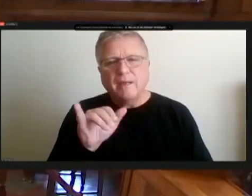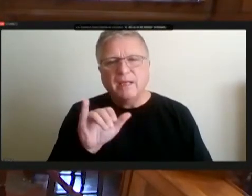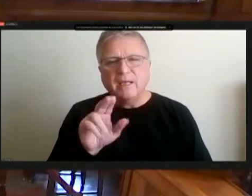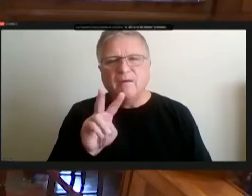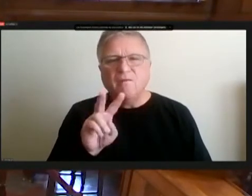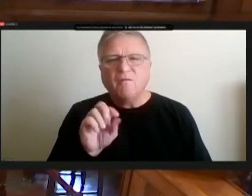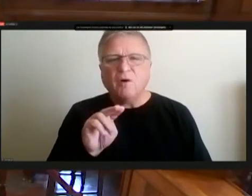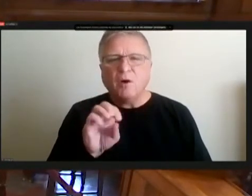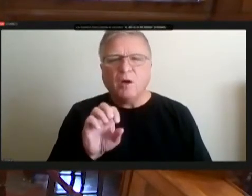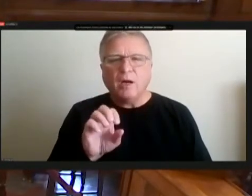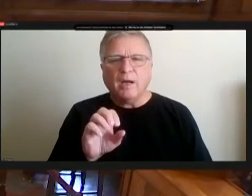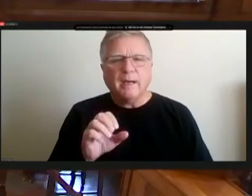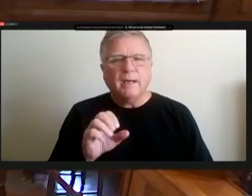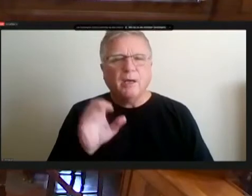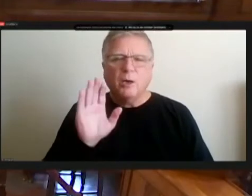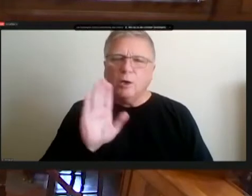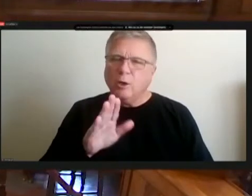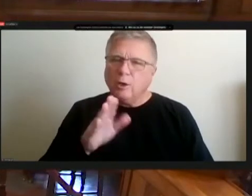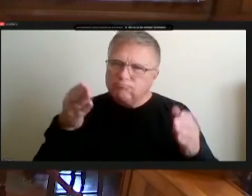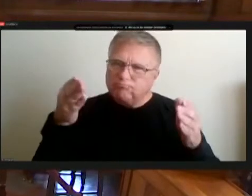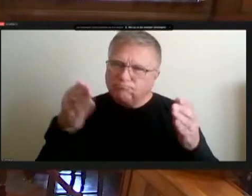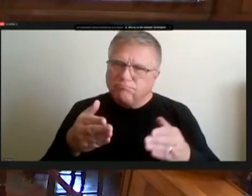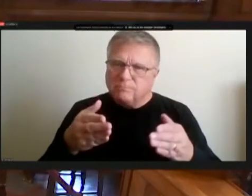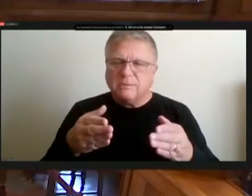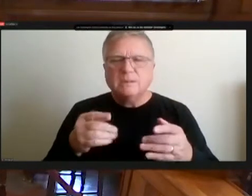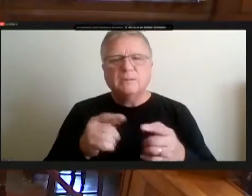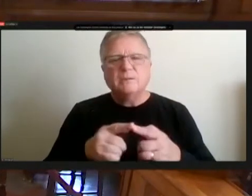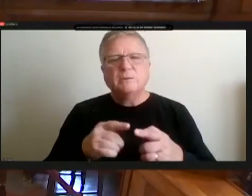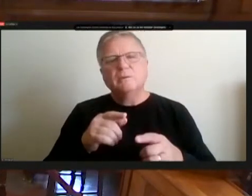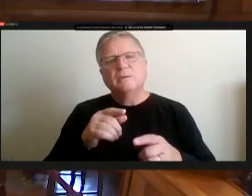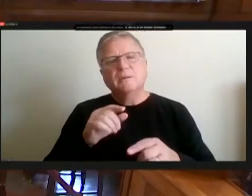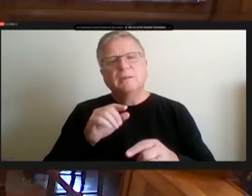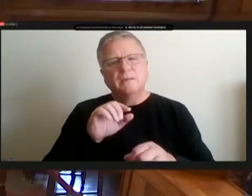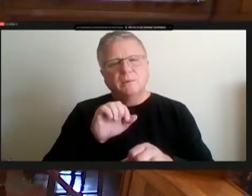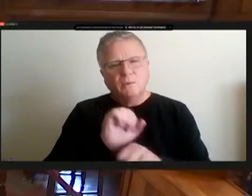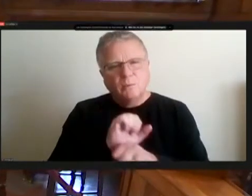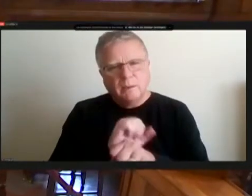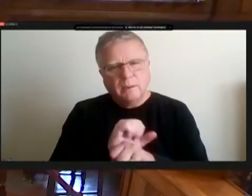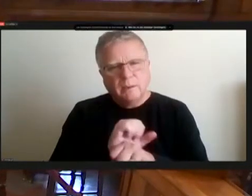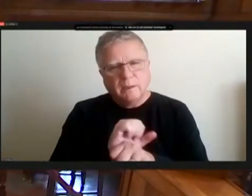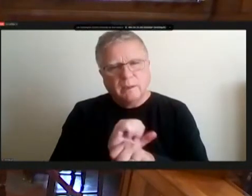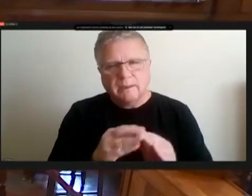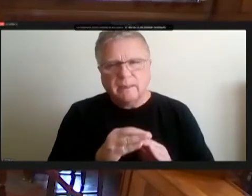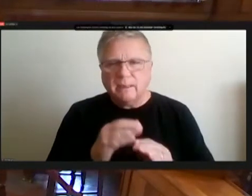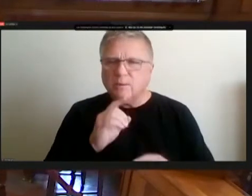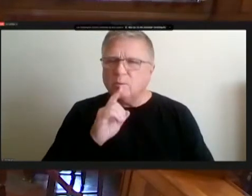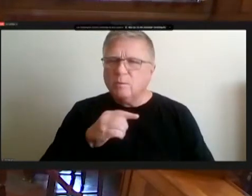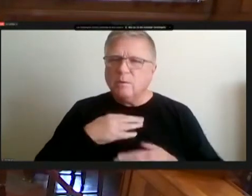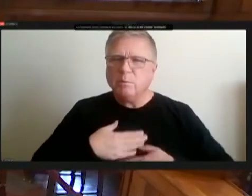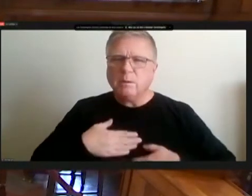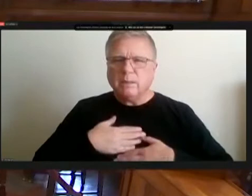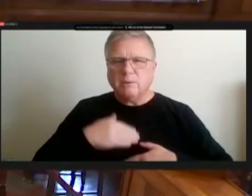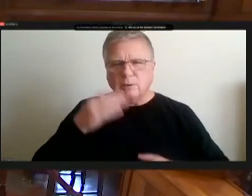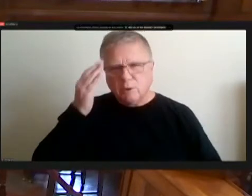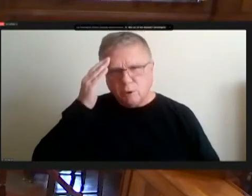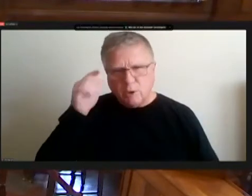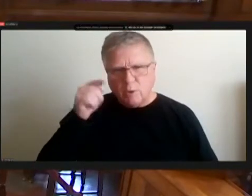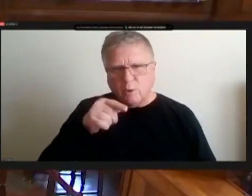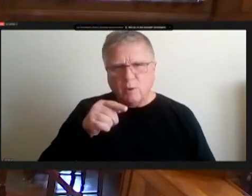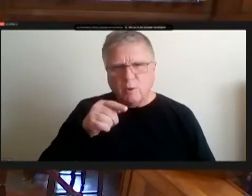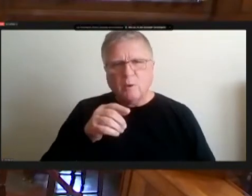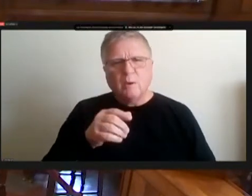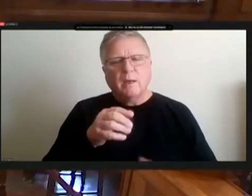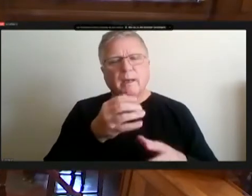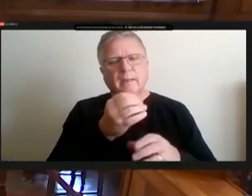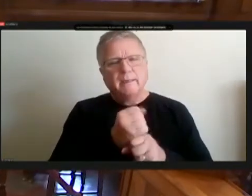the city uh it's been such a pleasure getting to know her and um you know receive her guidance and um she's